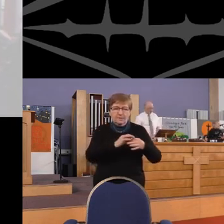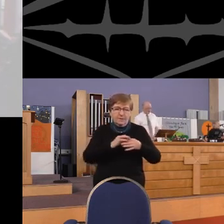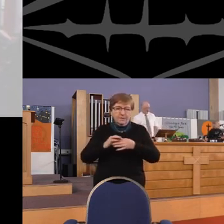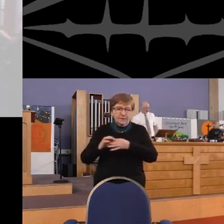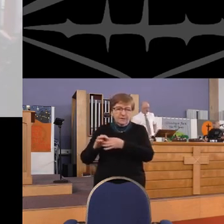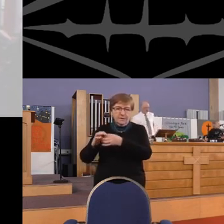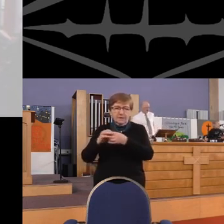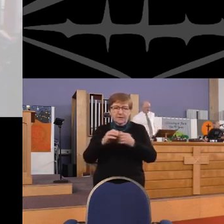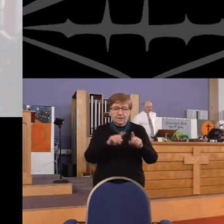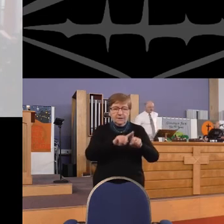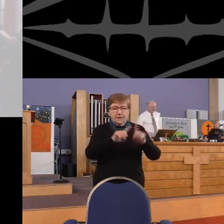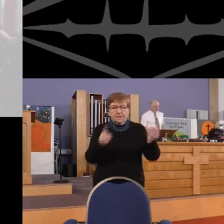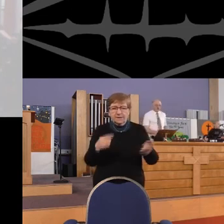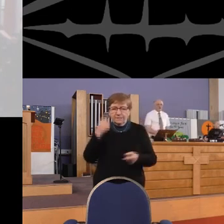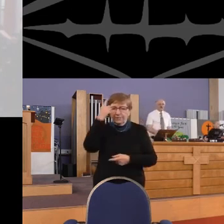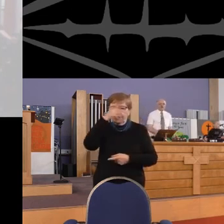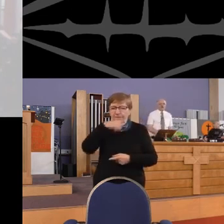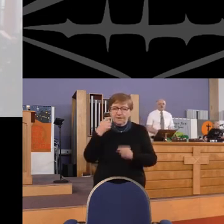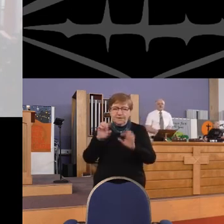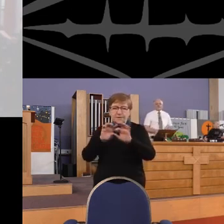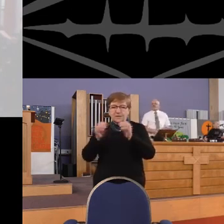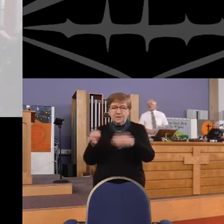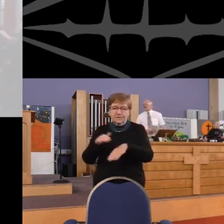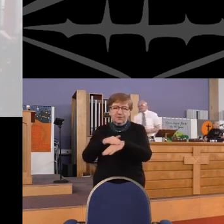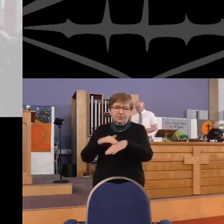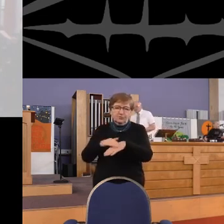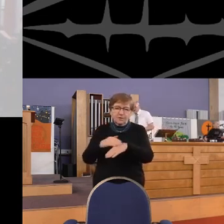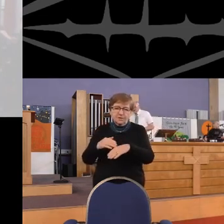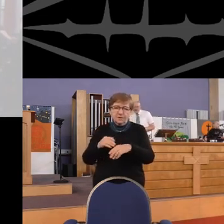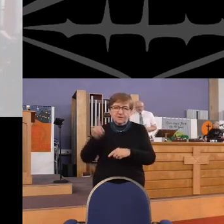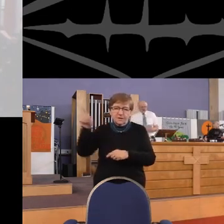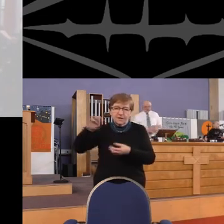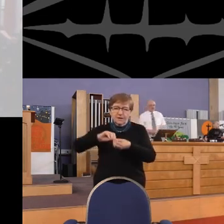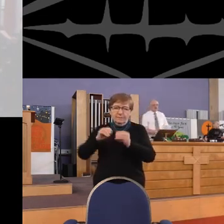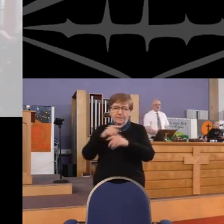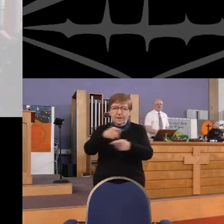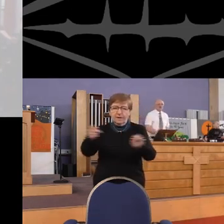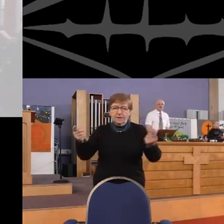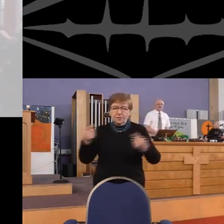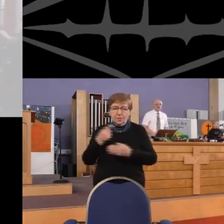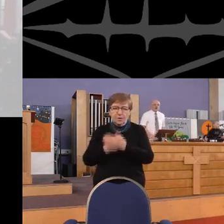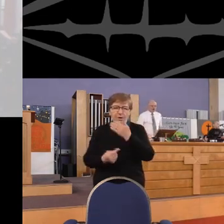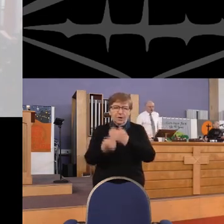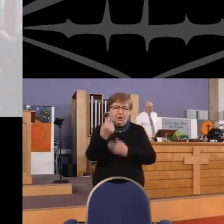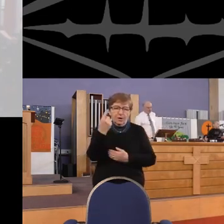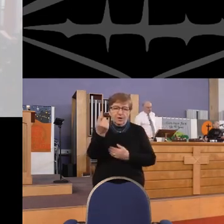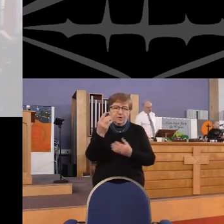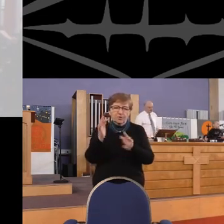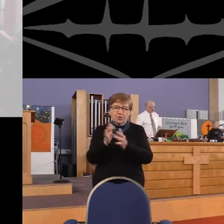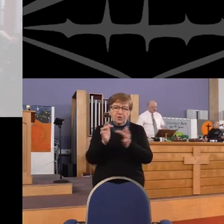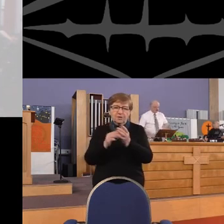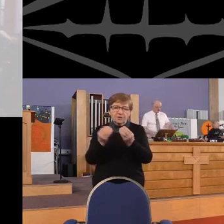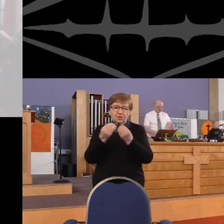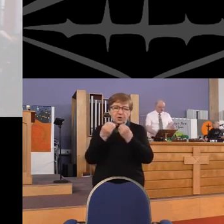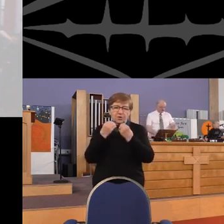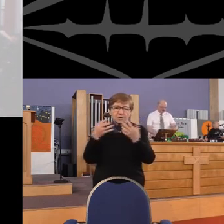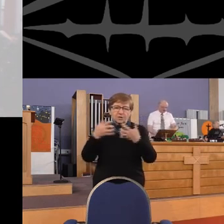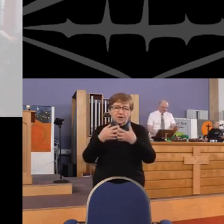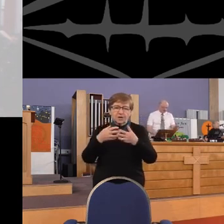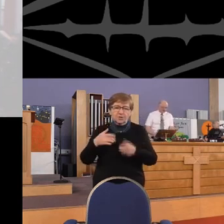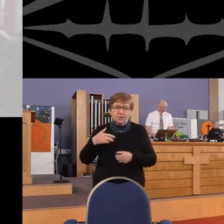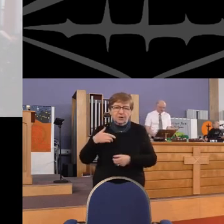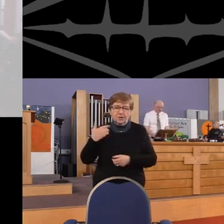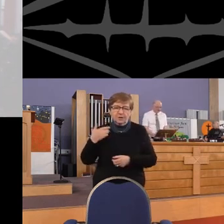In harmony Different faces Different places He made us one Jesus